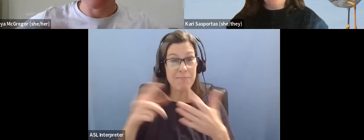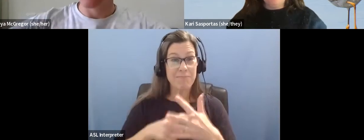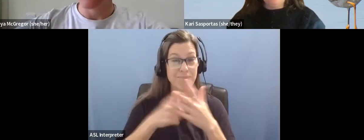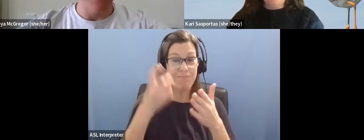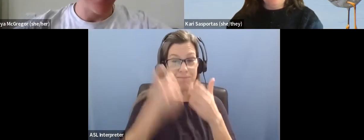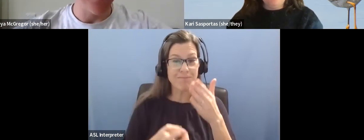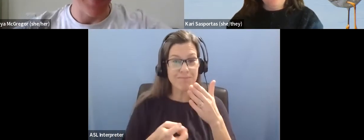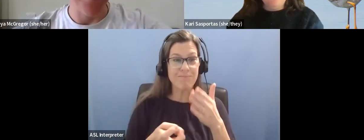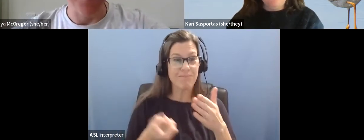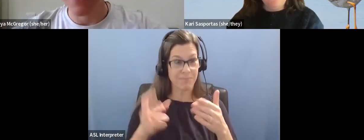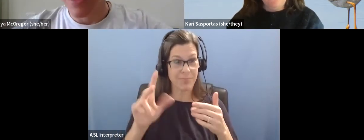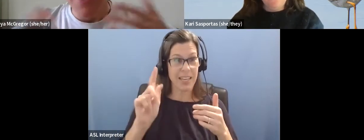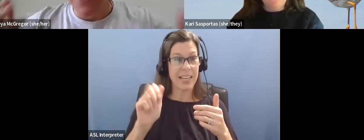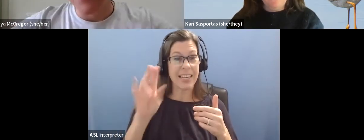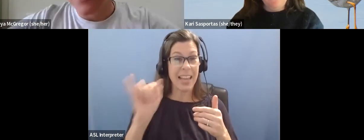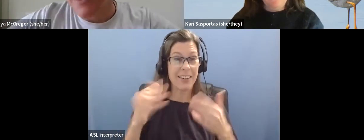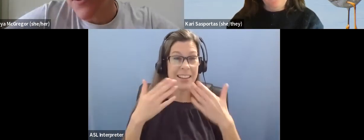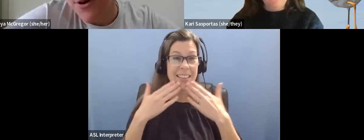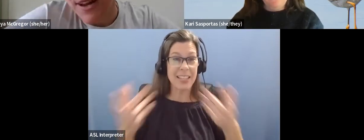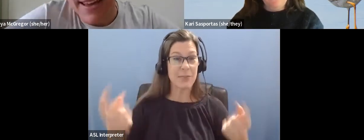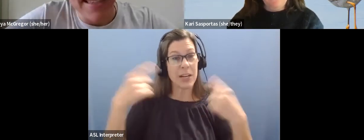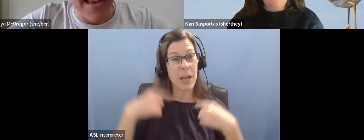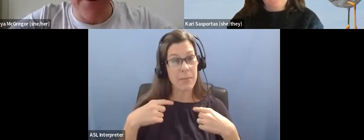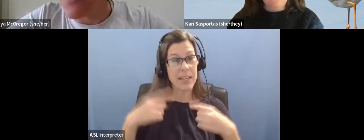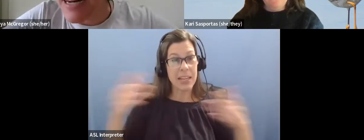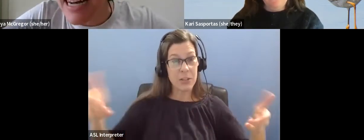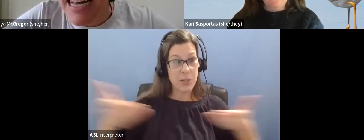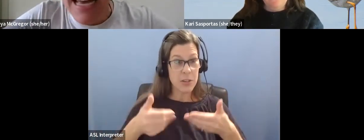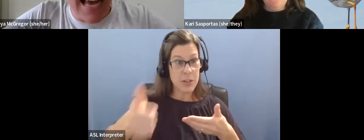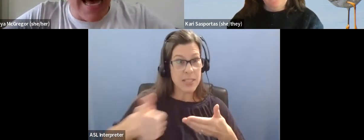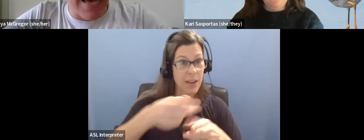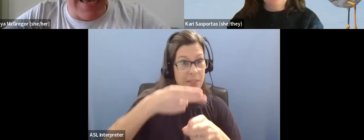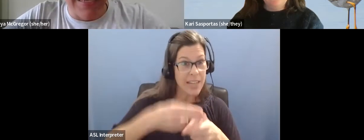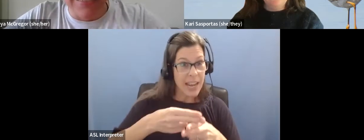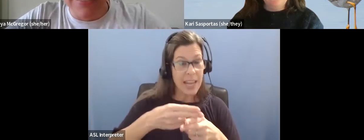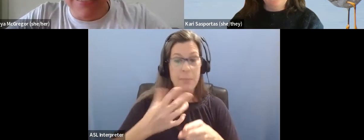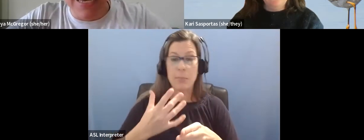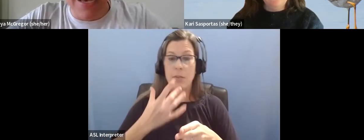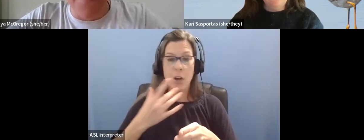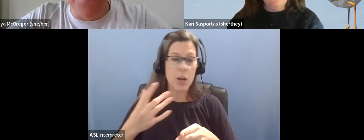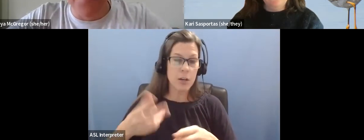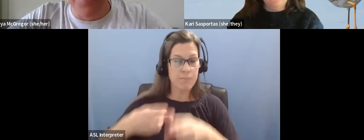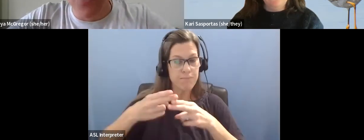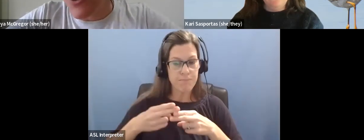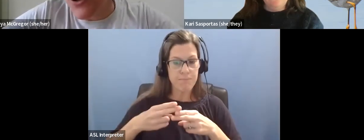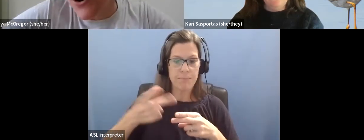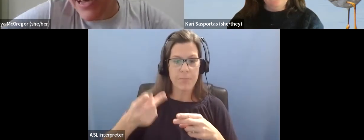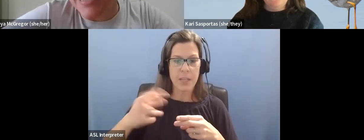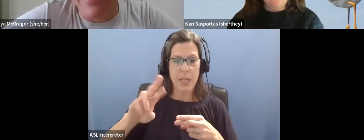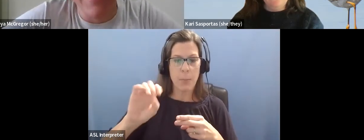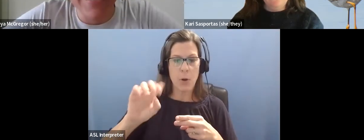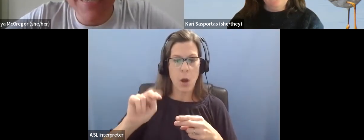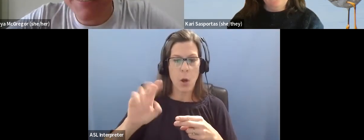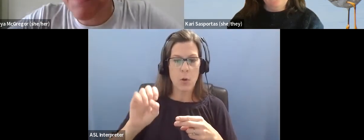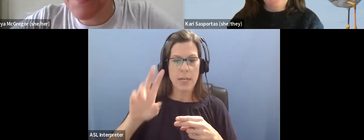go ahead and introduce yourself with perhaps your names, your pronouns, where you are and what your